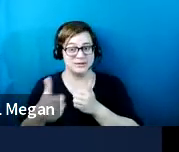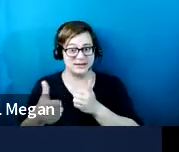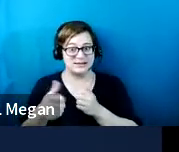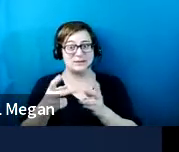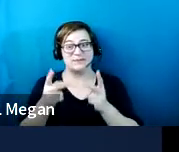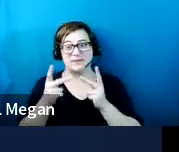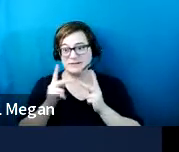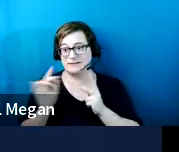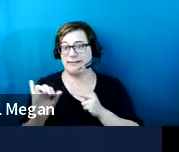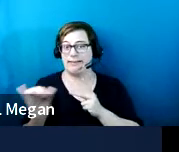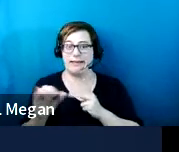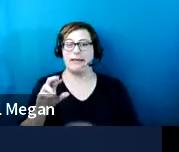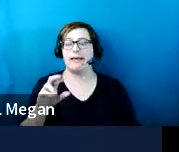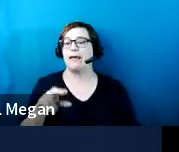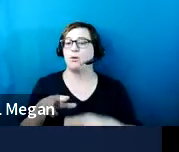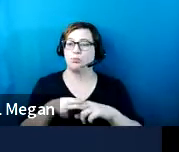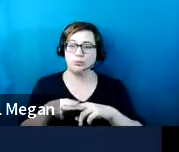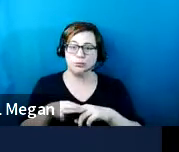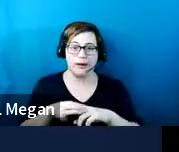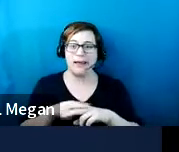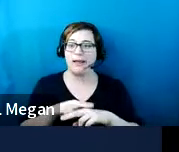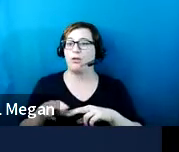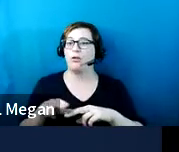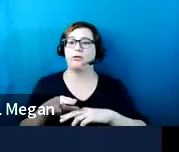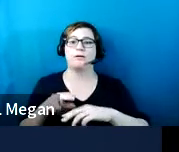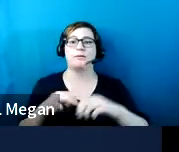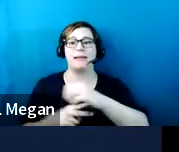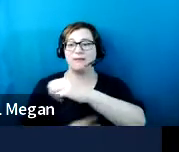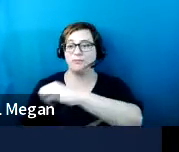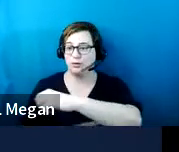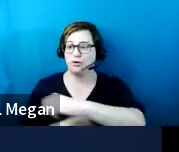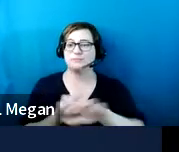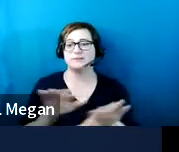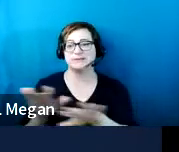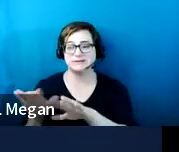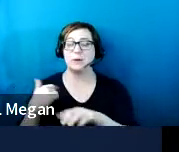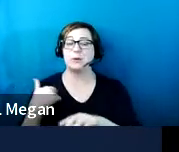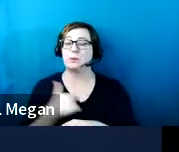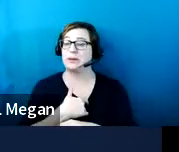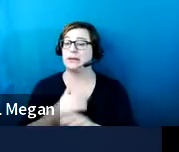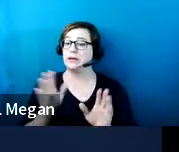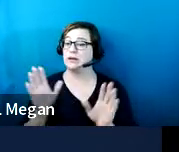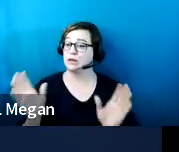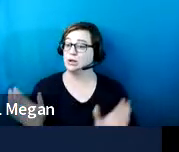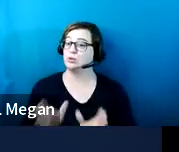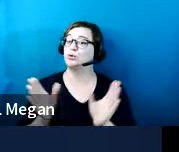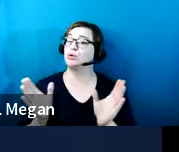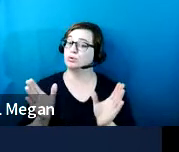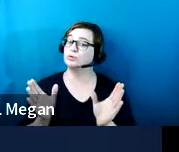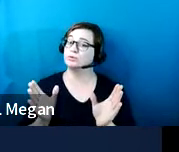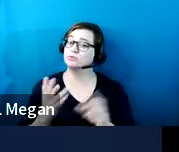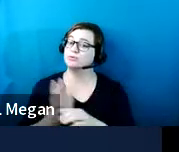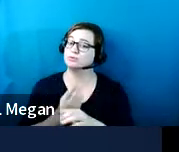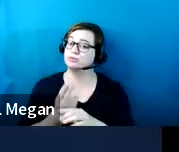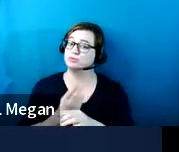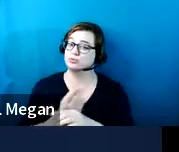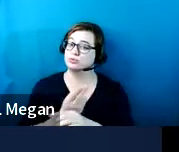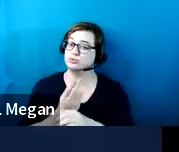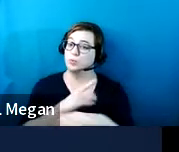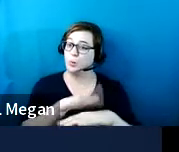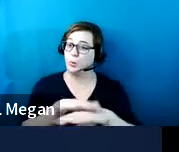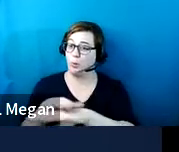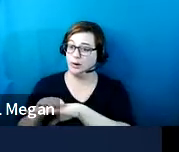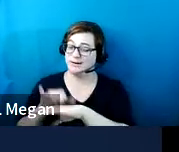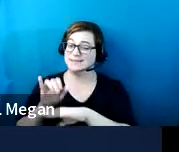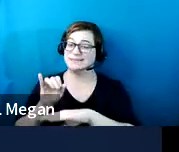talking like rail platforms and things like that. We do encourage the use of detectable warnings. If the